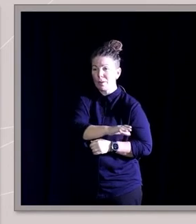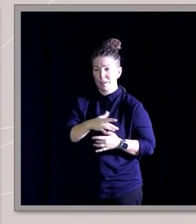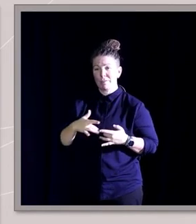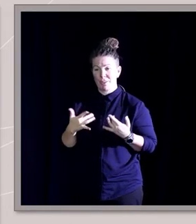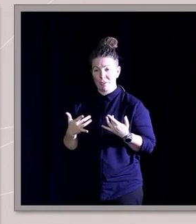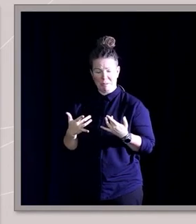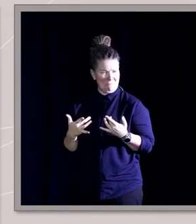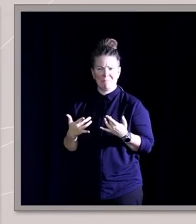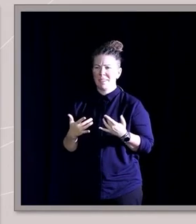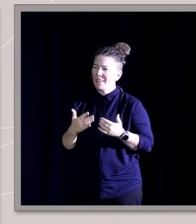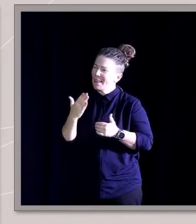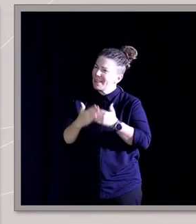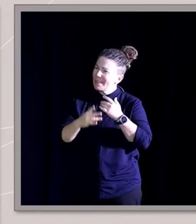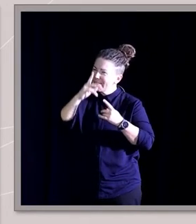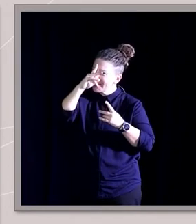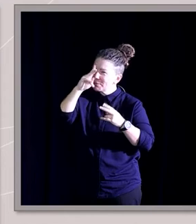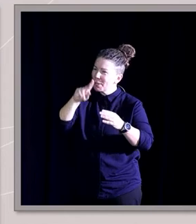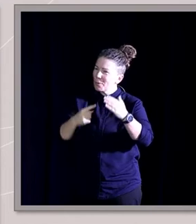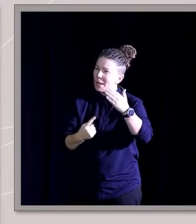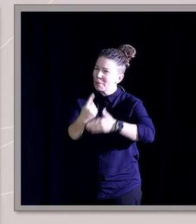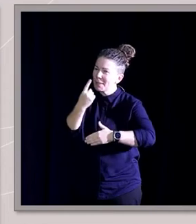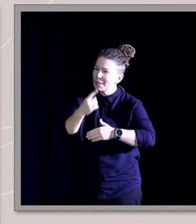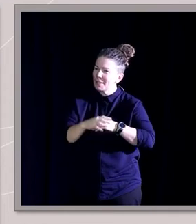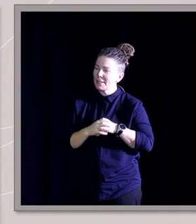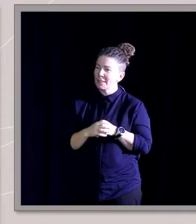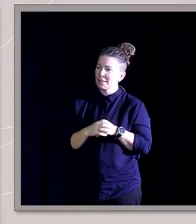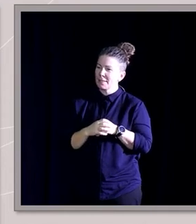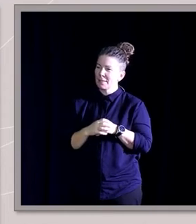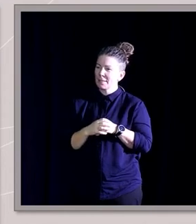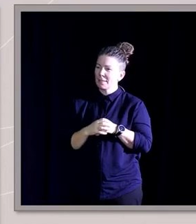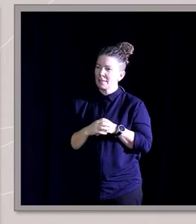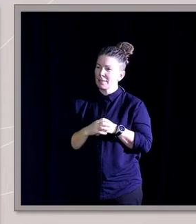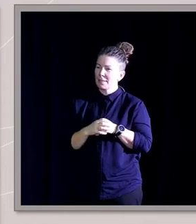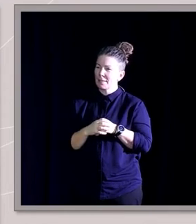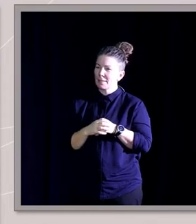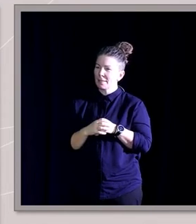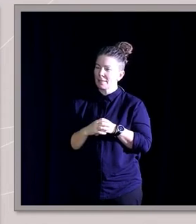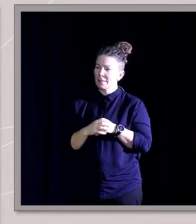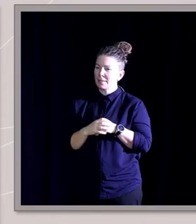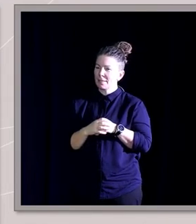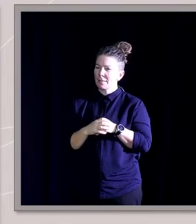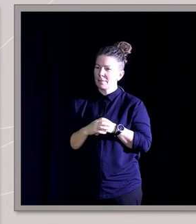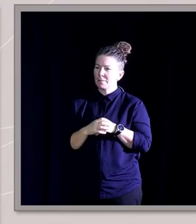I never could have expected when I was making that trade-off of whether to speak out about my own truth.